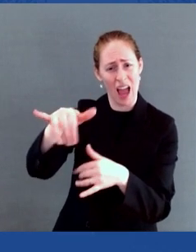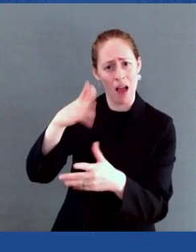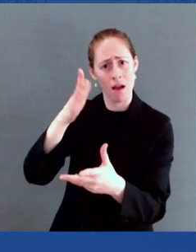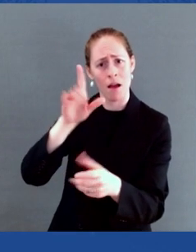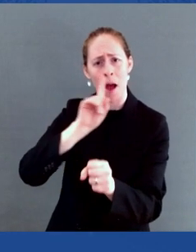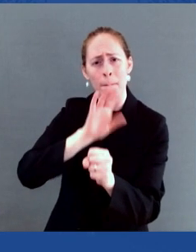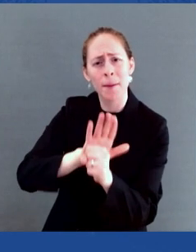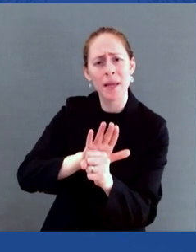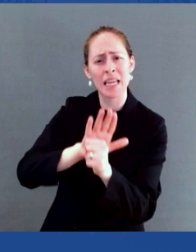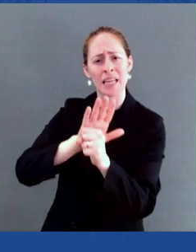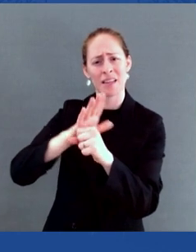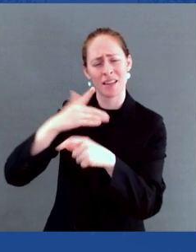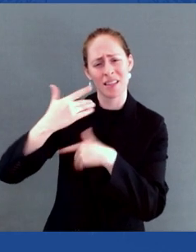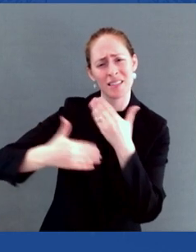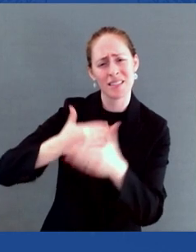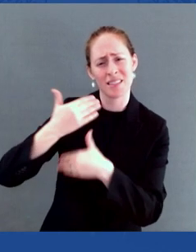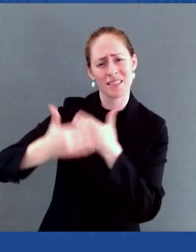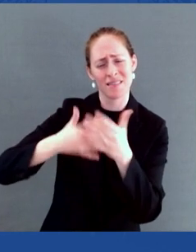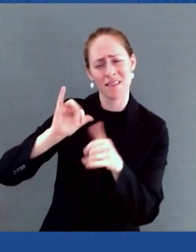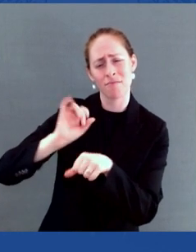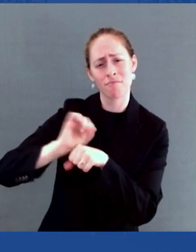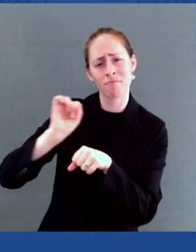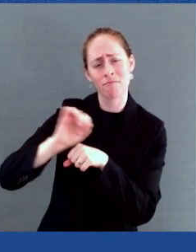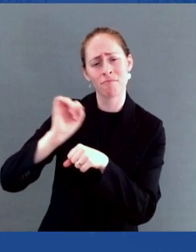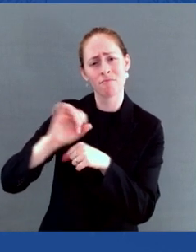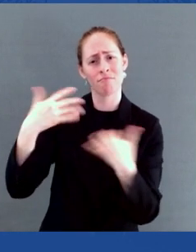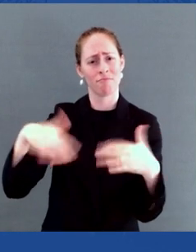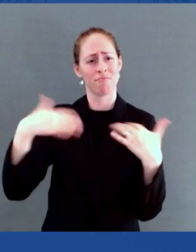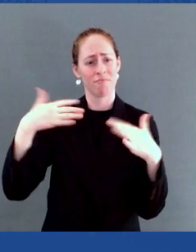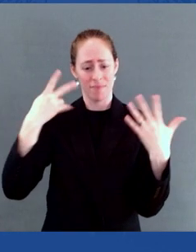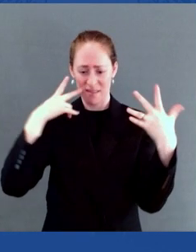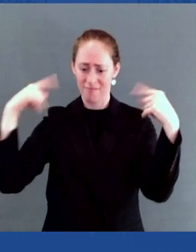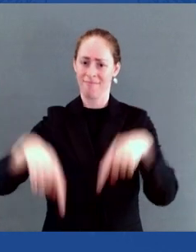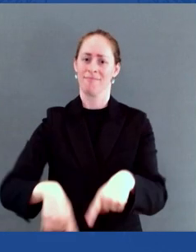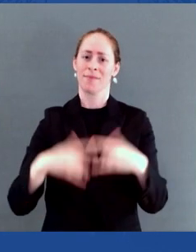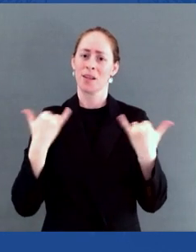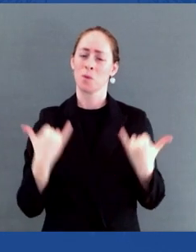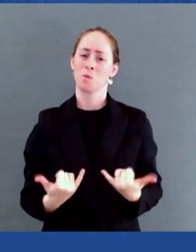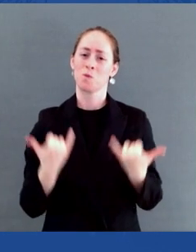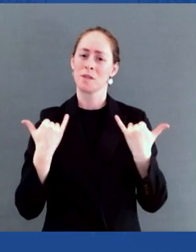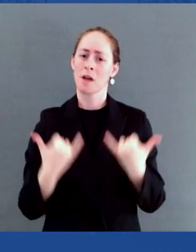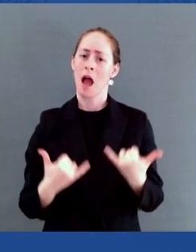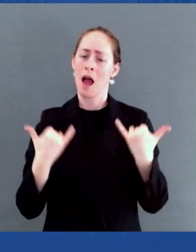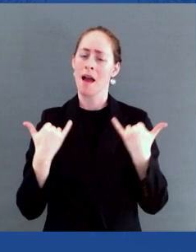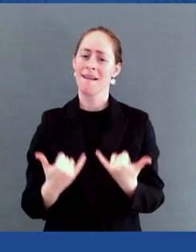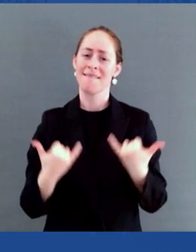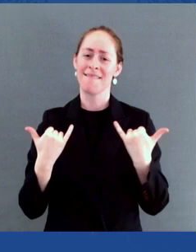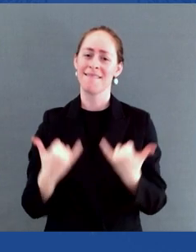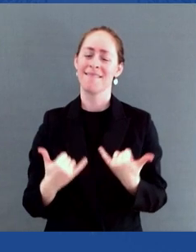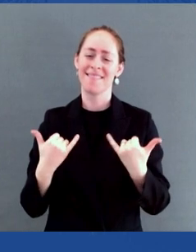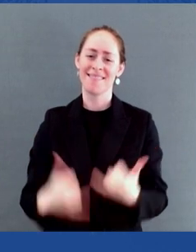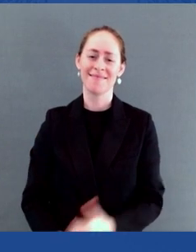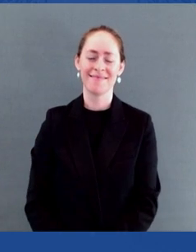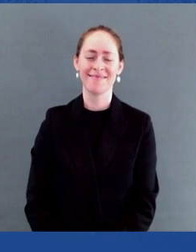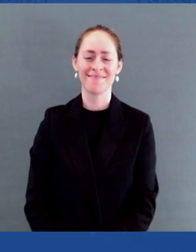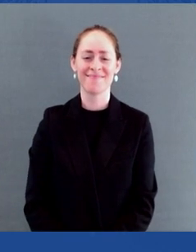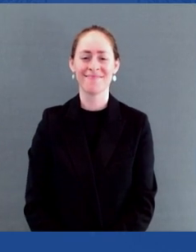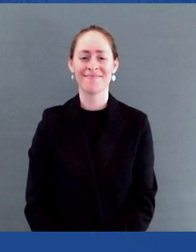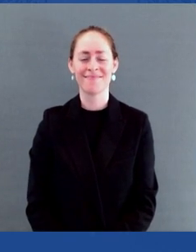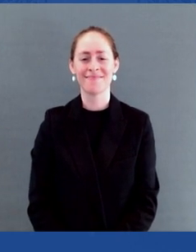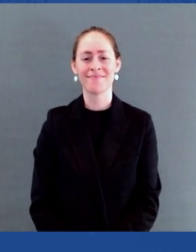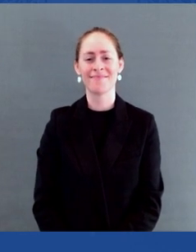many of you, so many of this is personal. Today, we once more raise